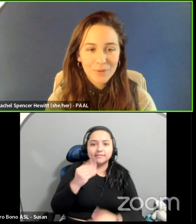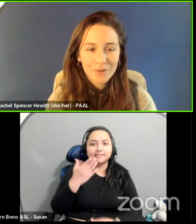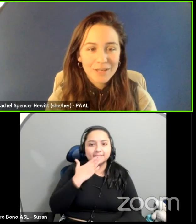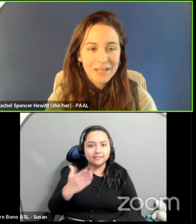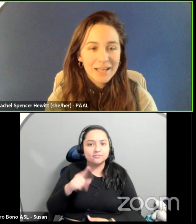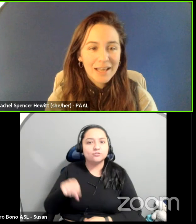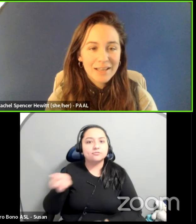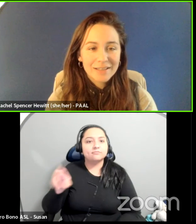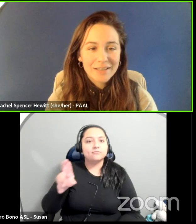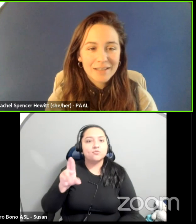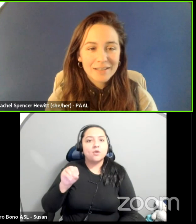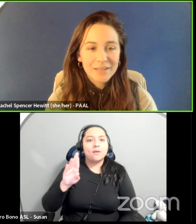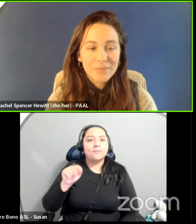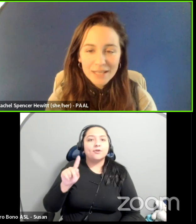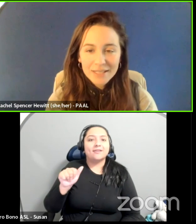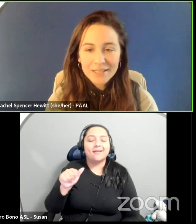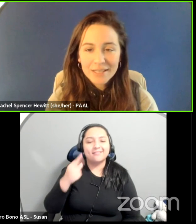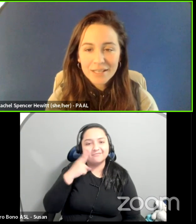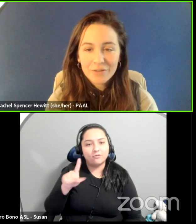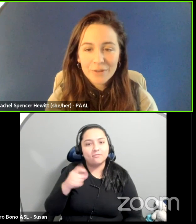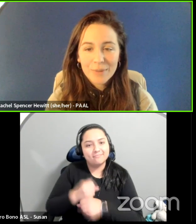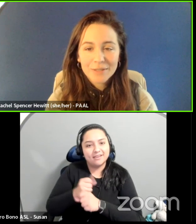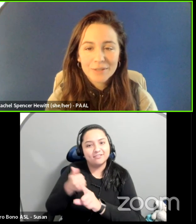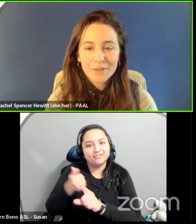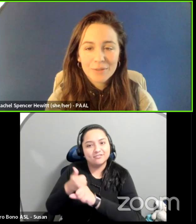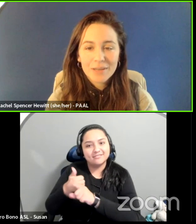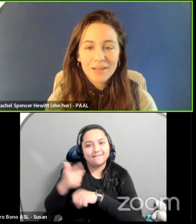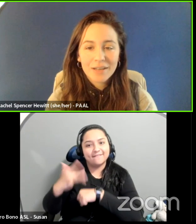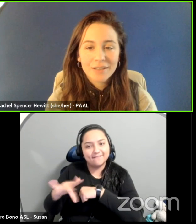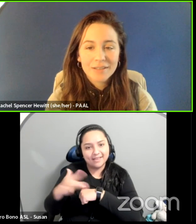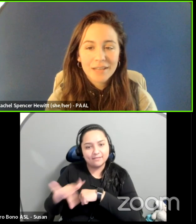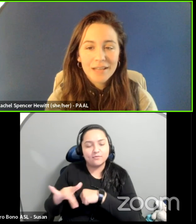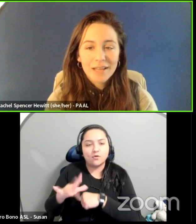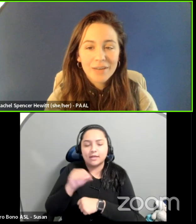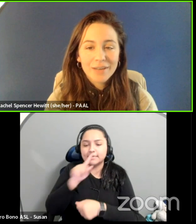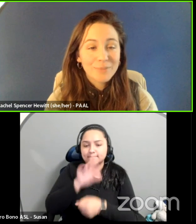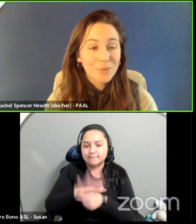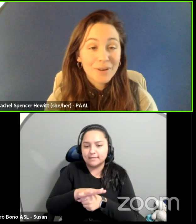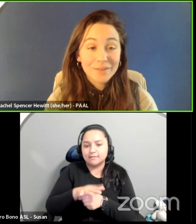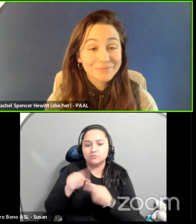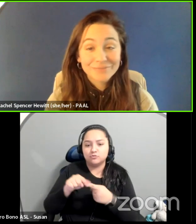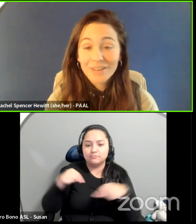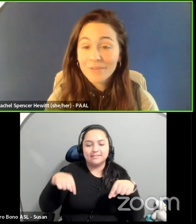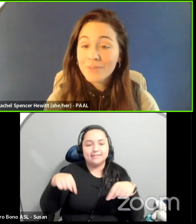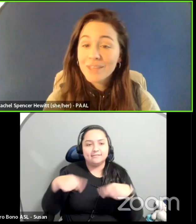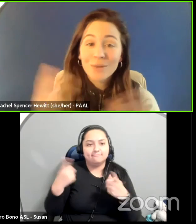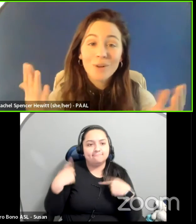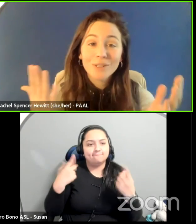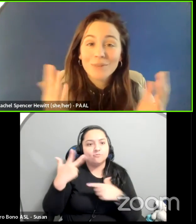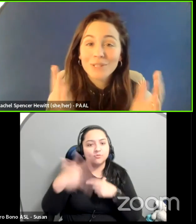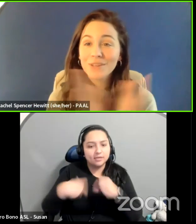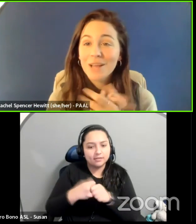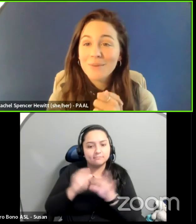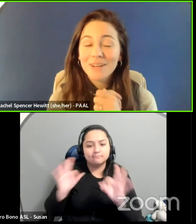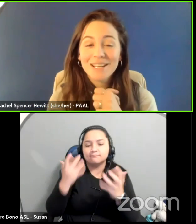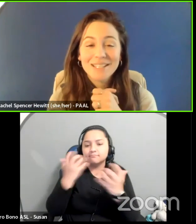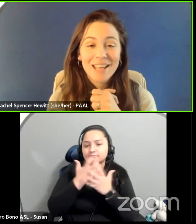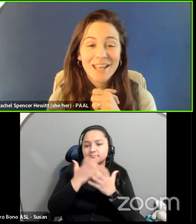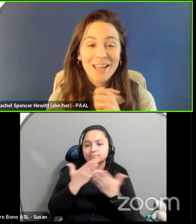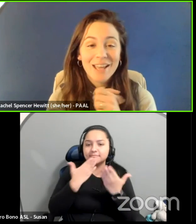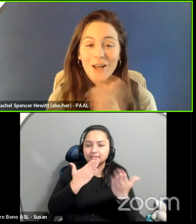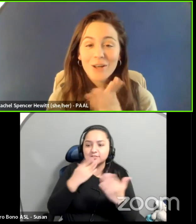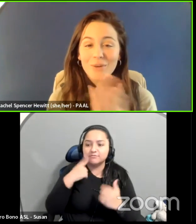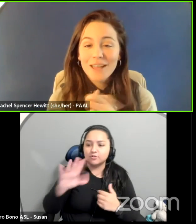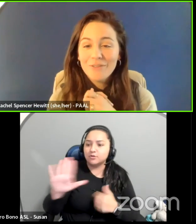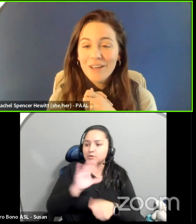available and, and committing to this idea for the past three years and creating support for everyone. Thank you all so much for coming. We're going to